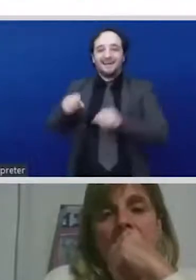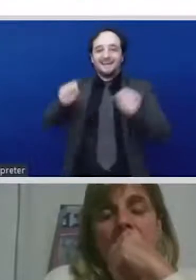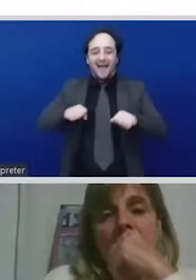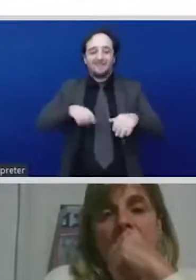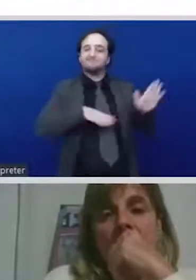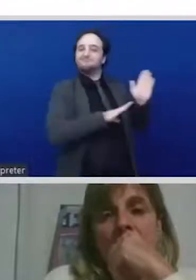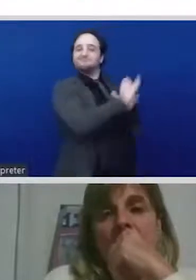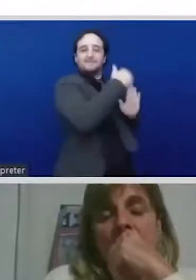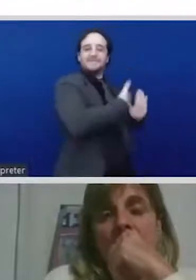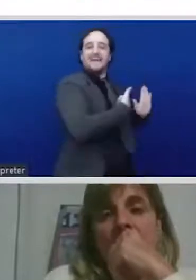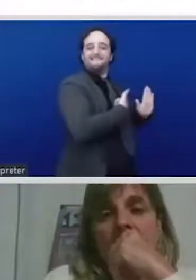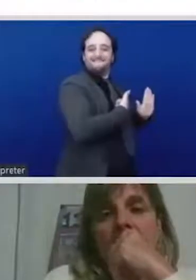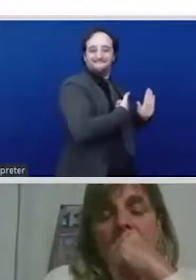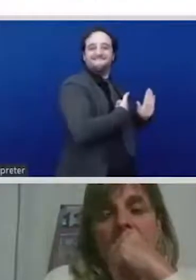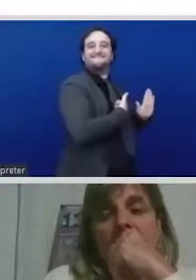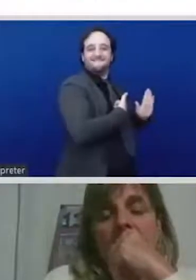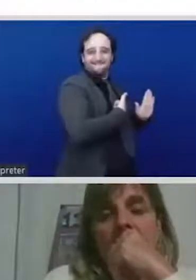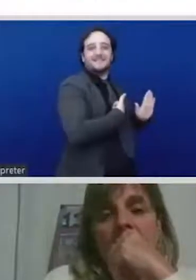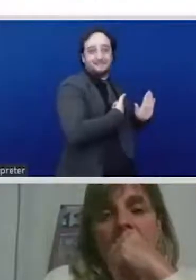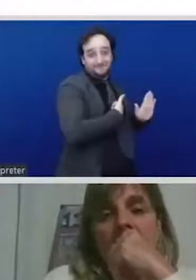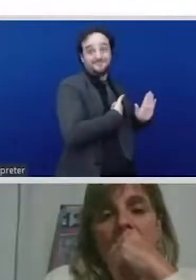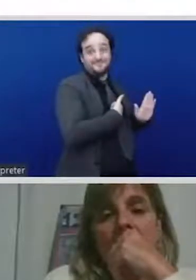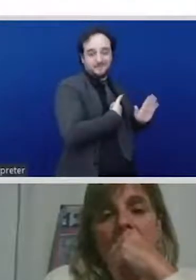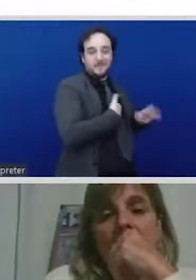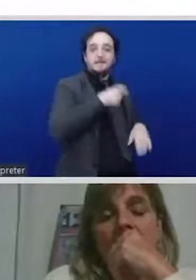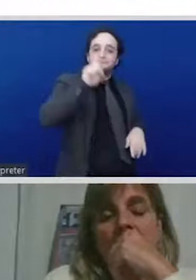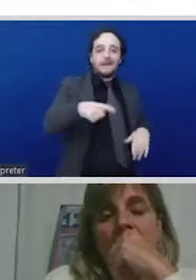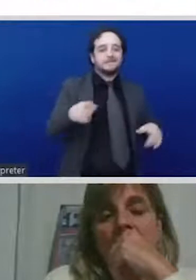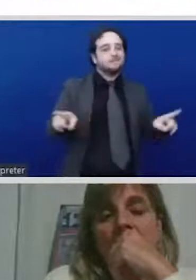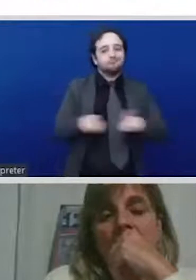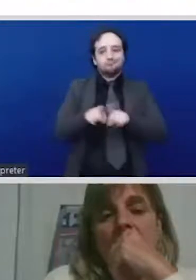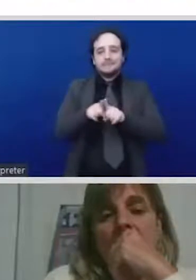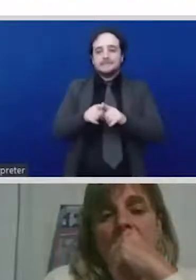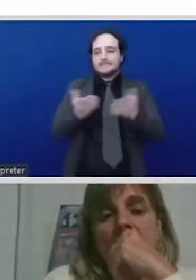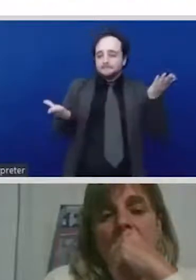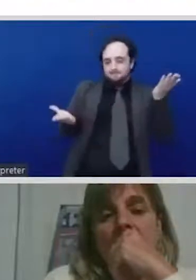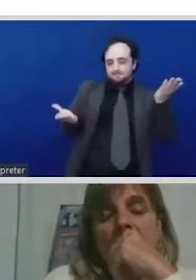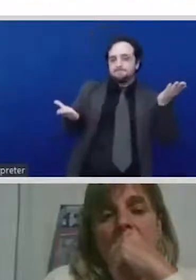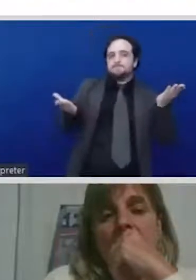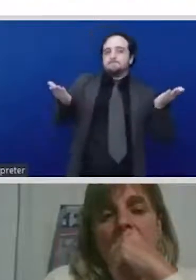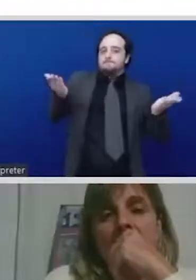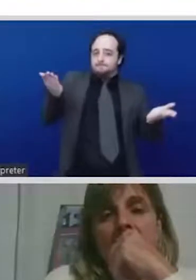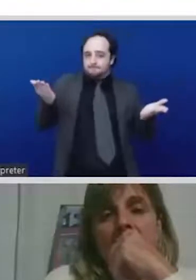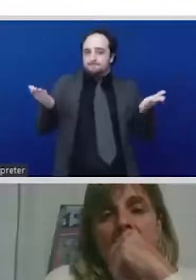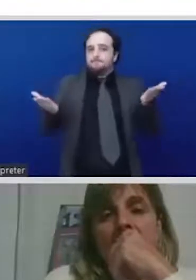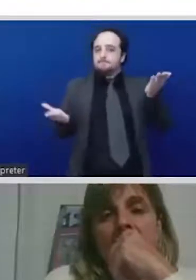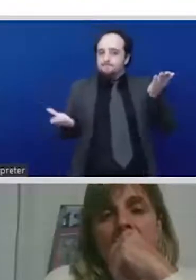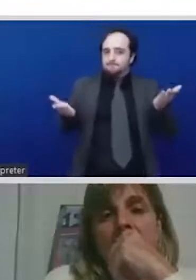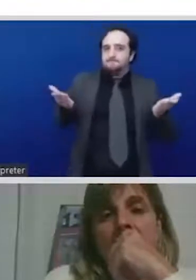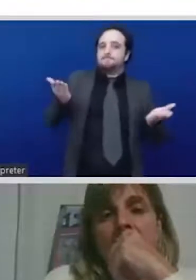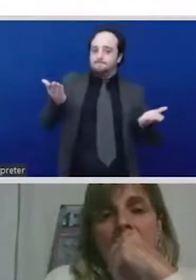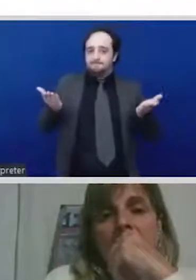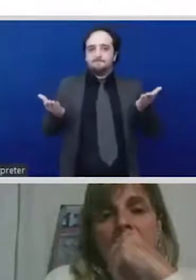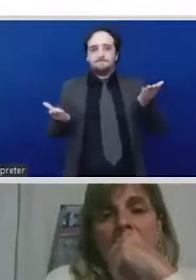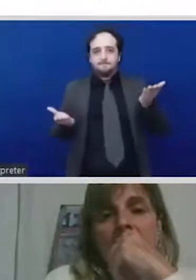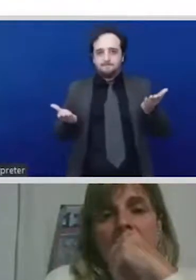the lack of resilience in our economies is a reflection of the fact that our societies and our governments do not